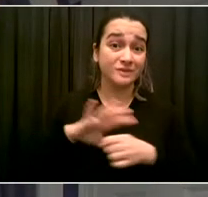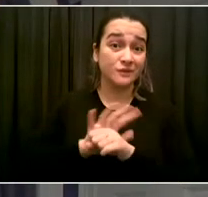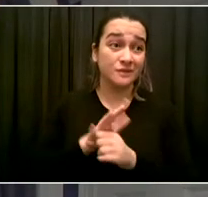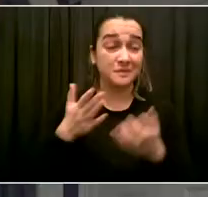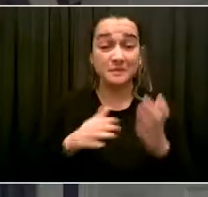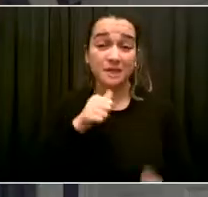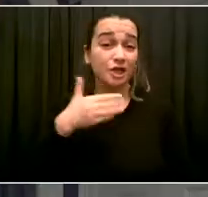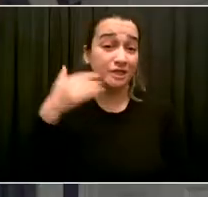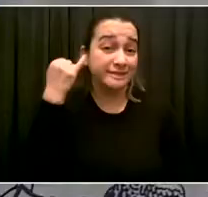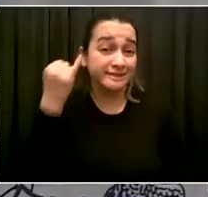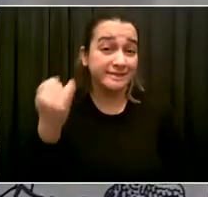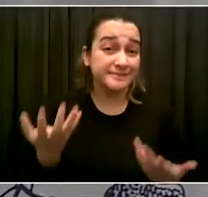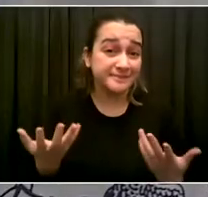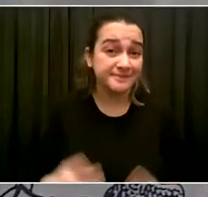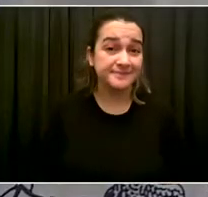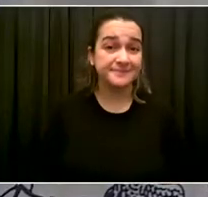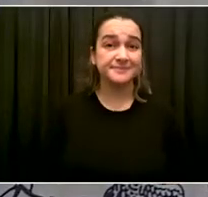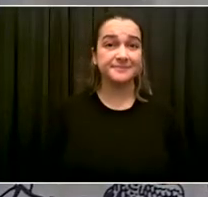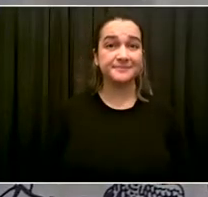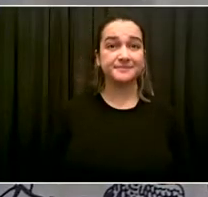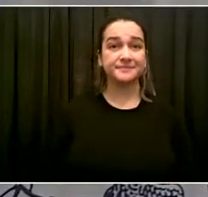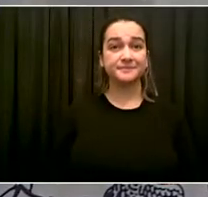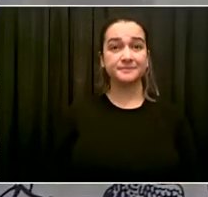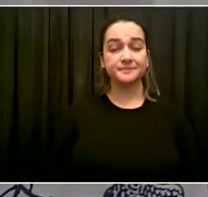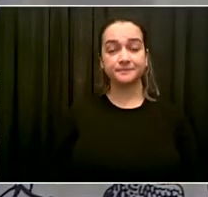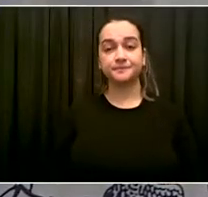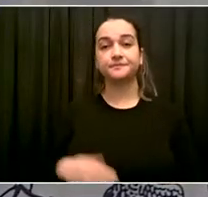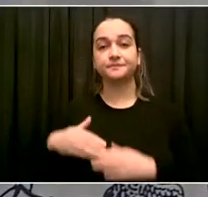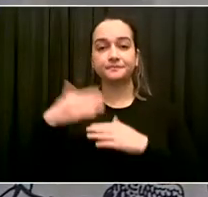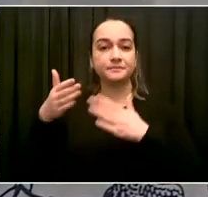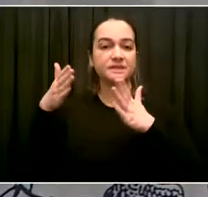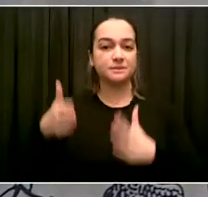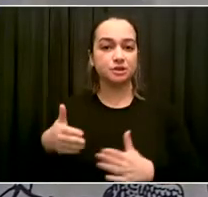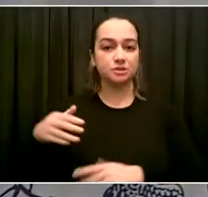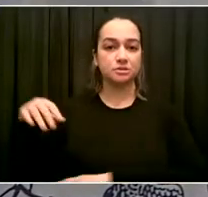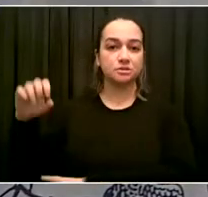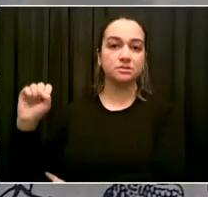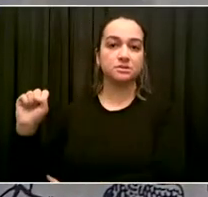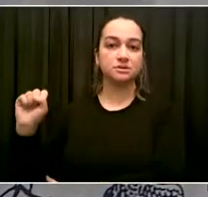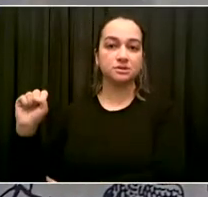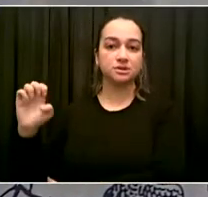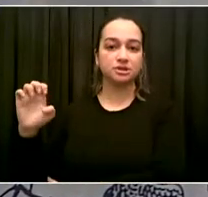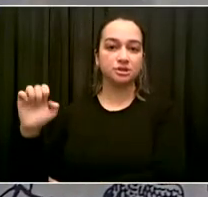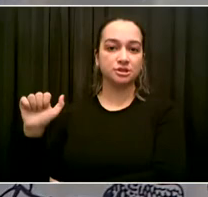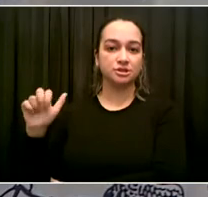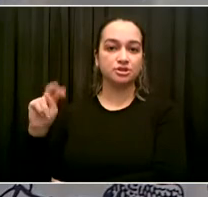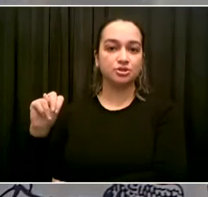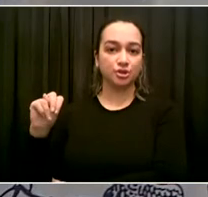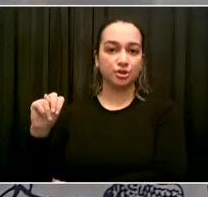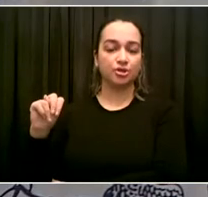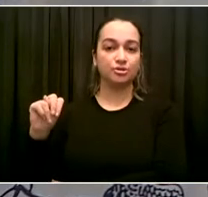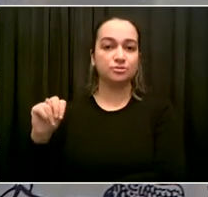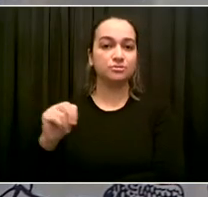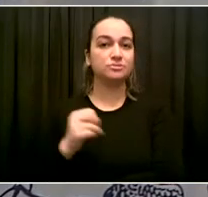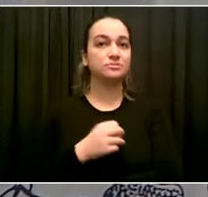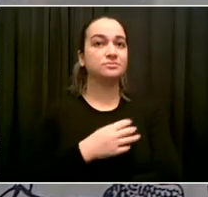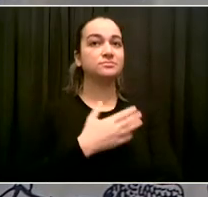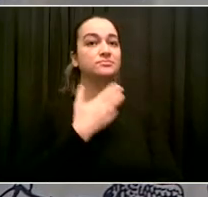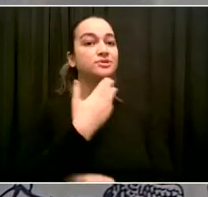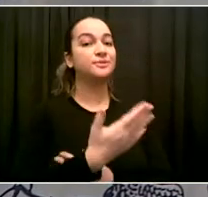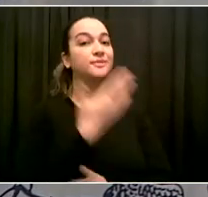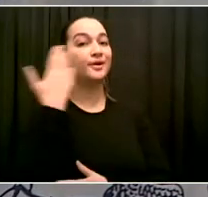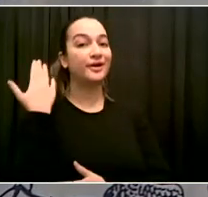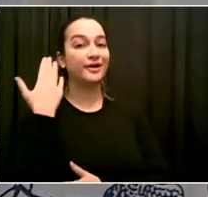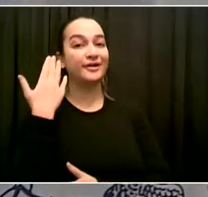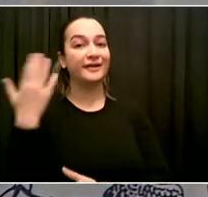Yeah. Good morning, everyone. And congratulations, Mr. Mayor, on getting vaccinated. And Sean, I want to give you extra credit for being an